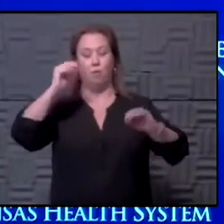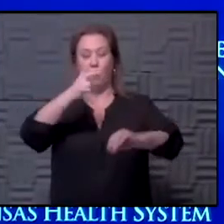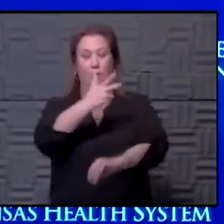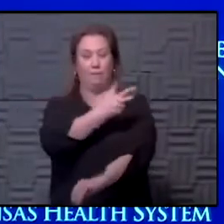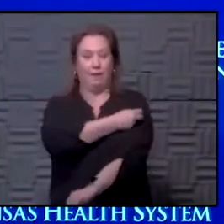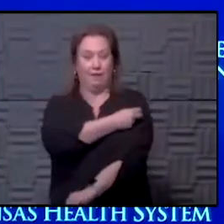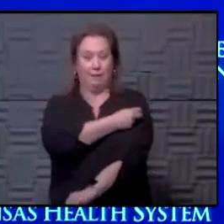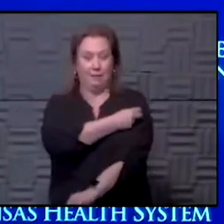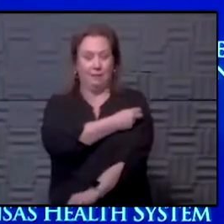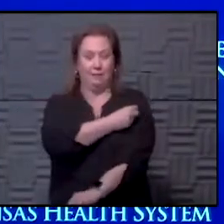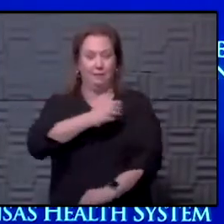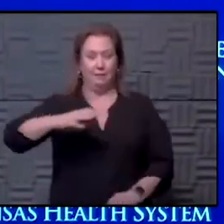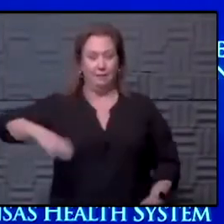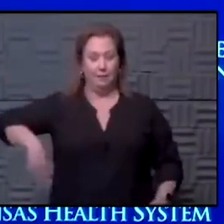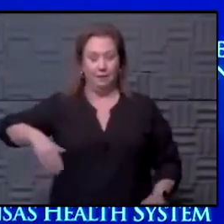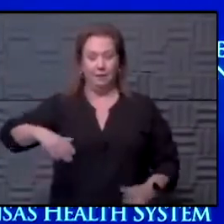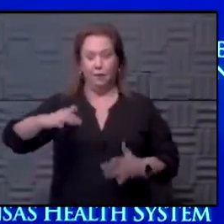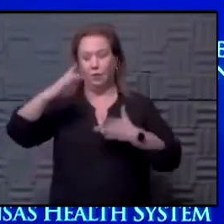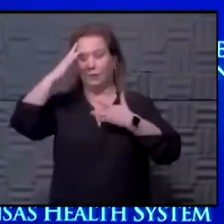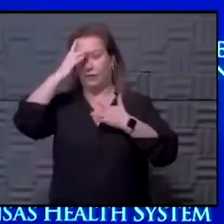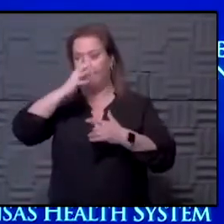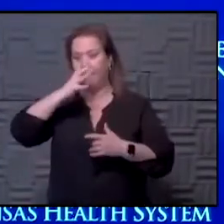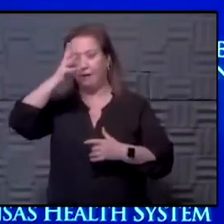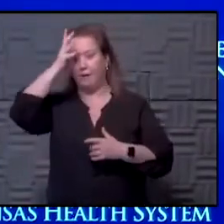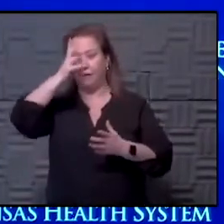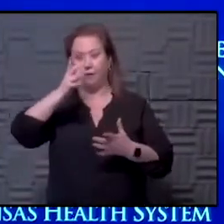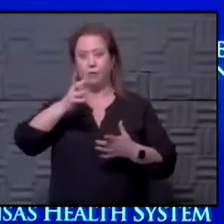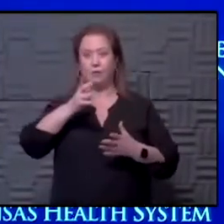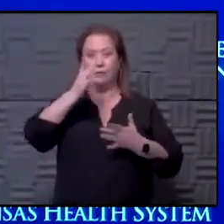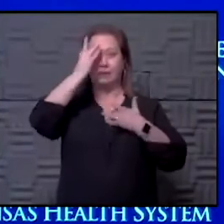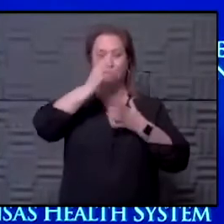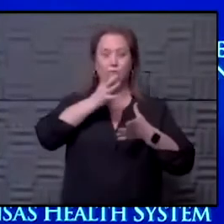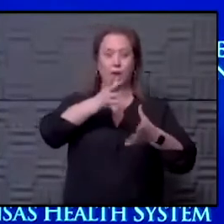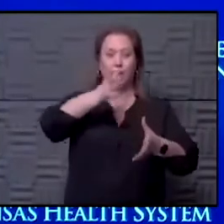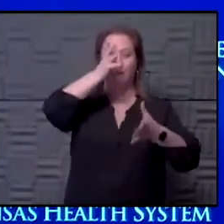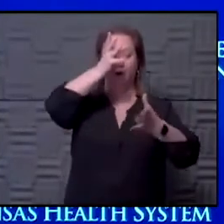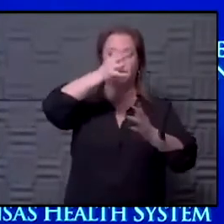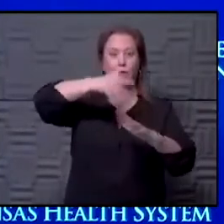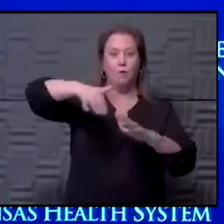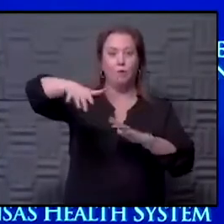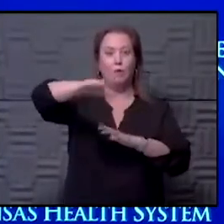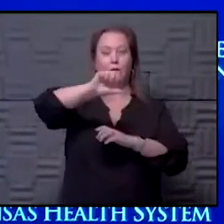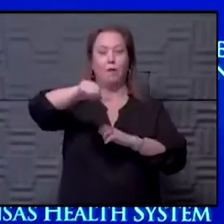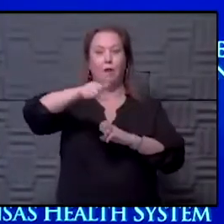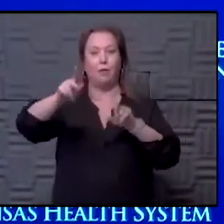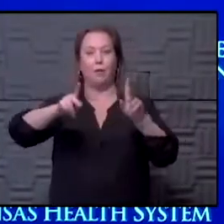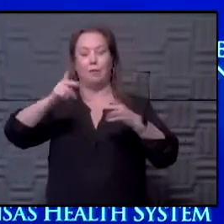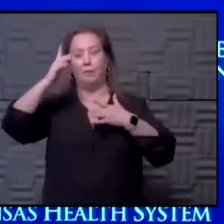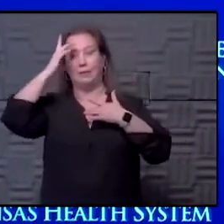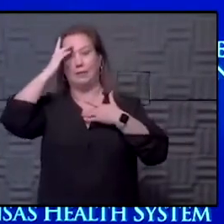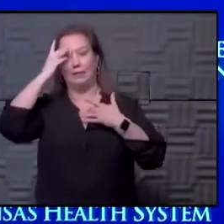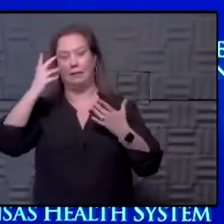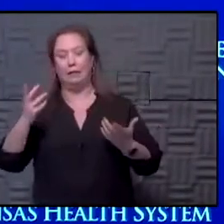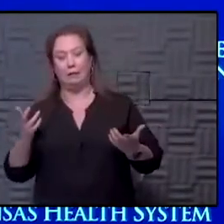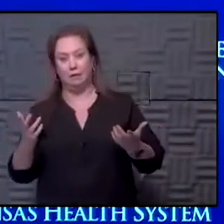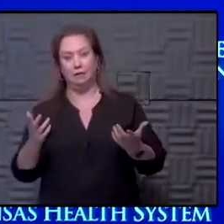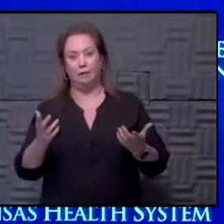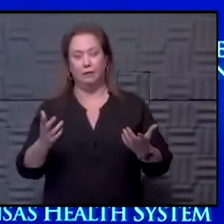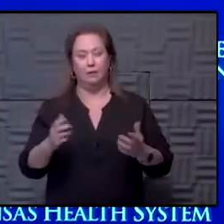people haven't been vaccinated or they're going to have, you sick parents or sick or anybody, if they're going to be around other people that are going to be ill that they could potentially